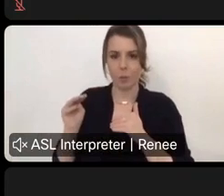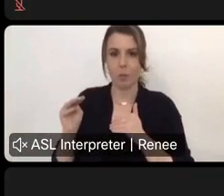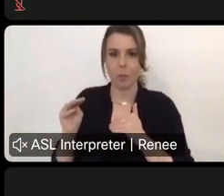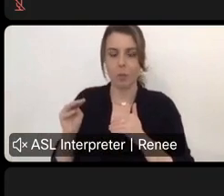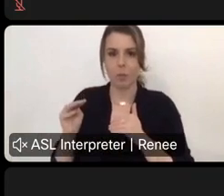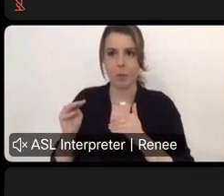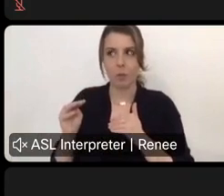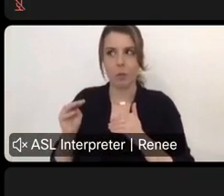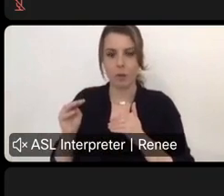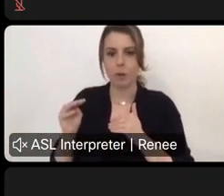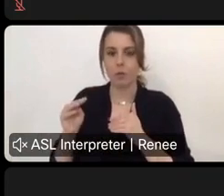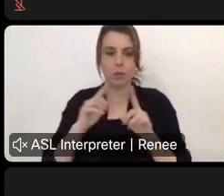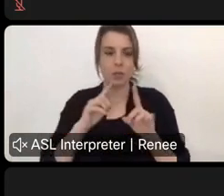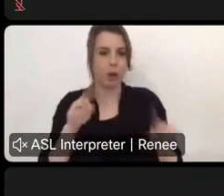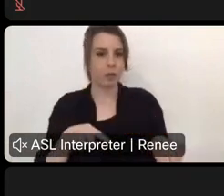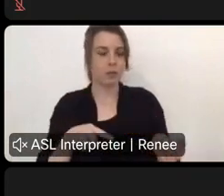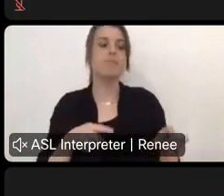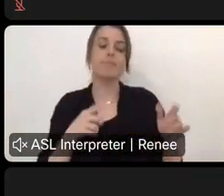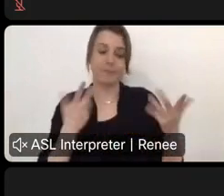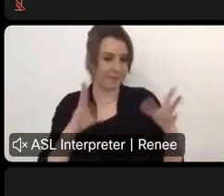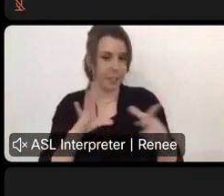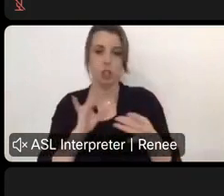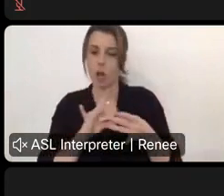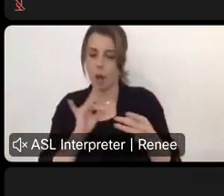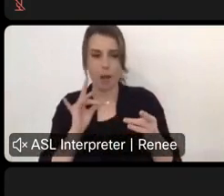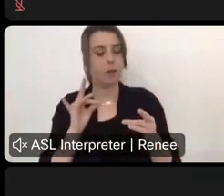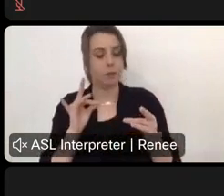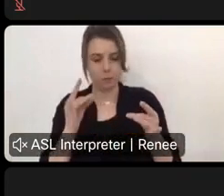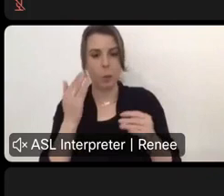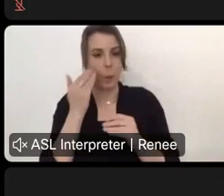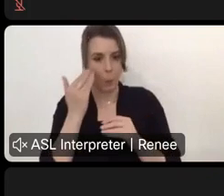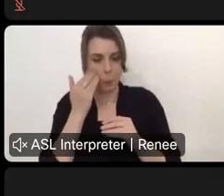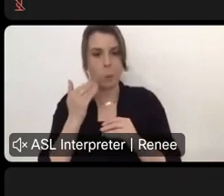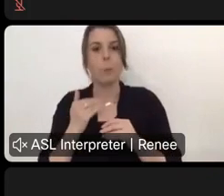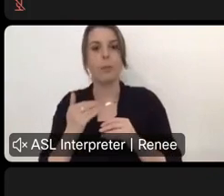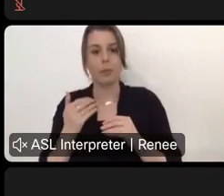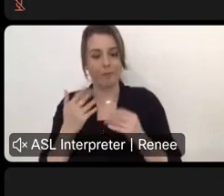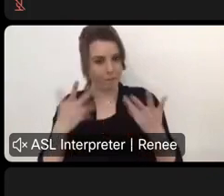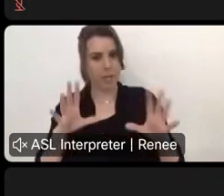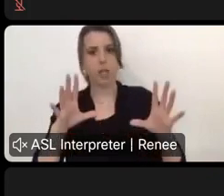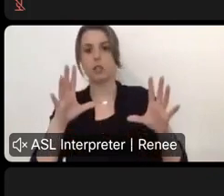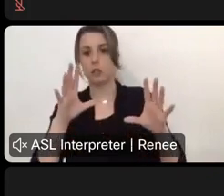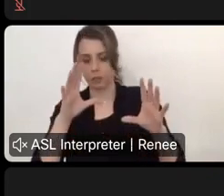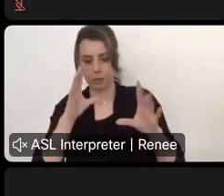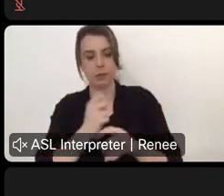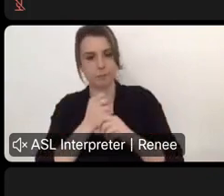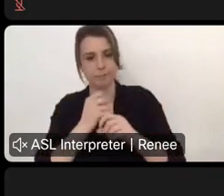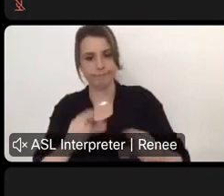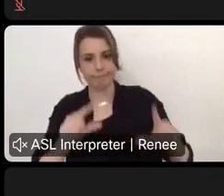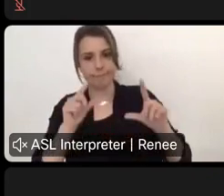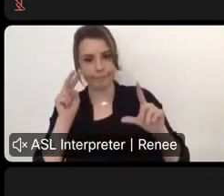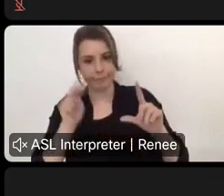that we've received that comment in several places. Uh, we've also received several comments about, um,